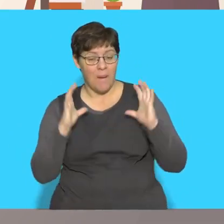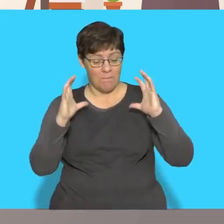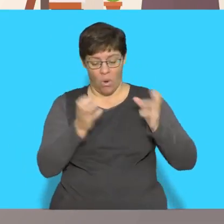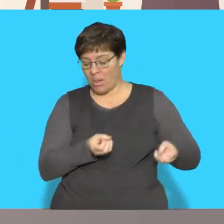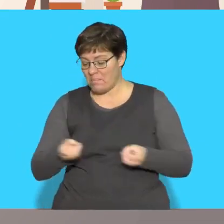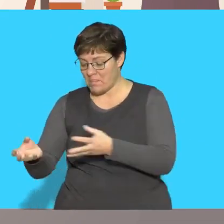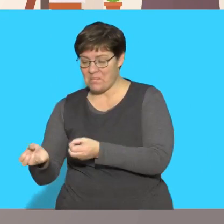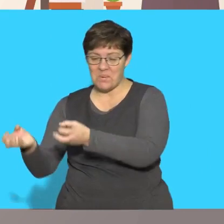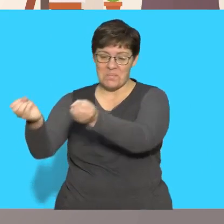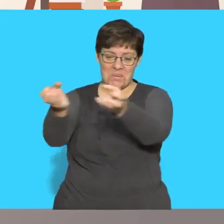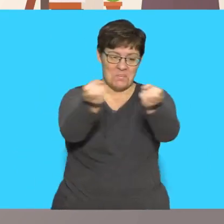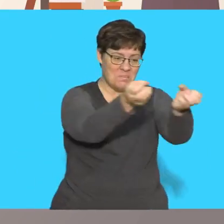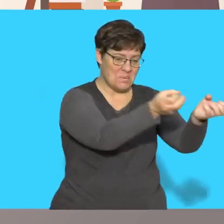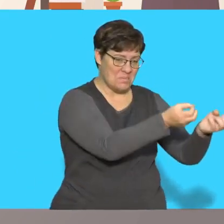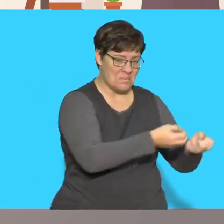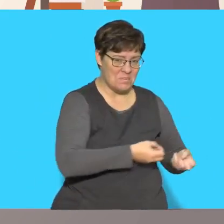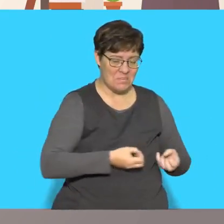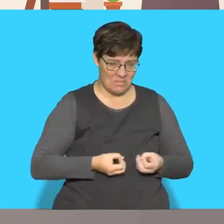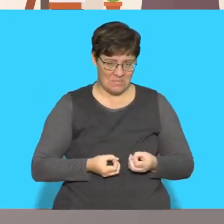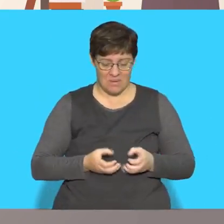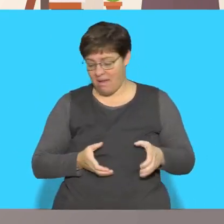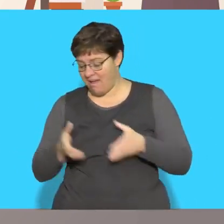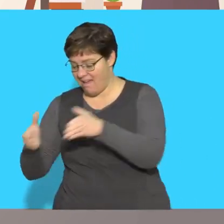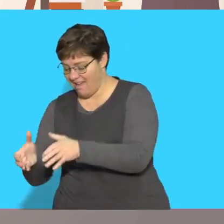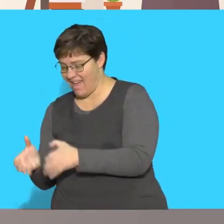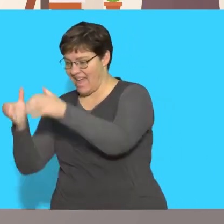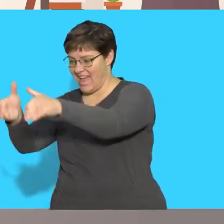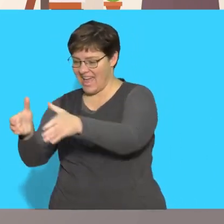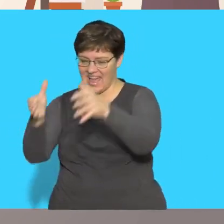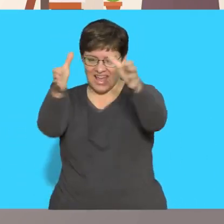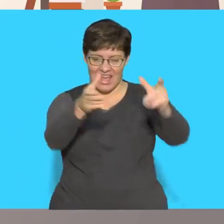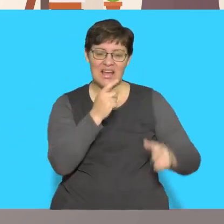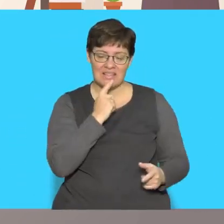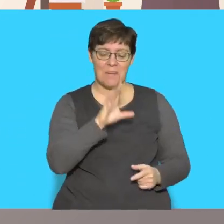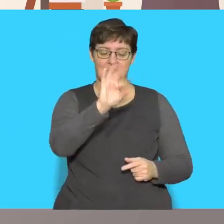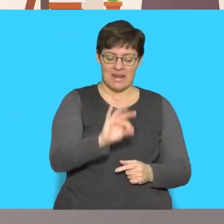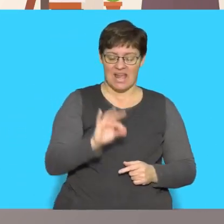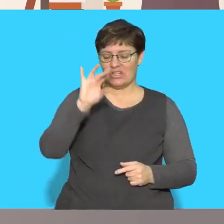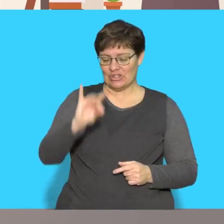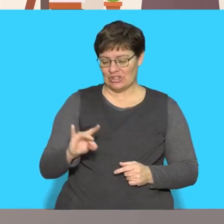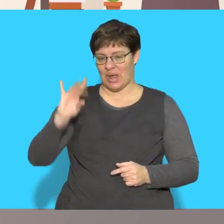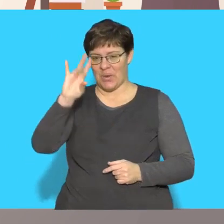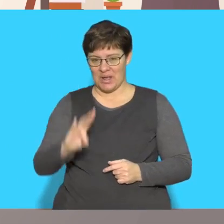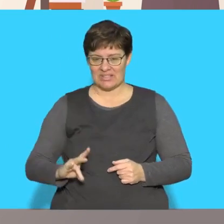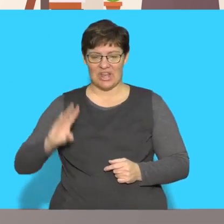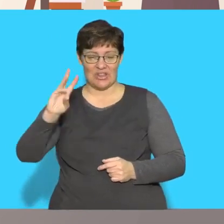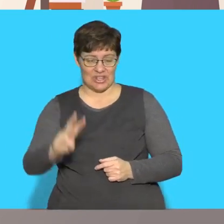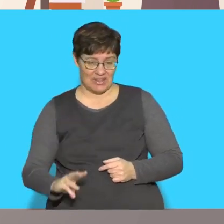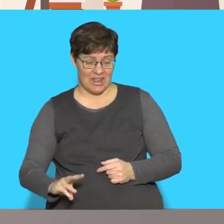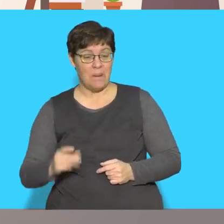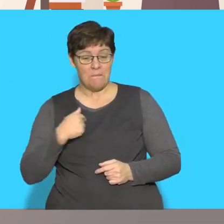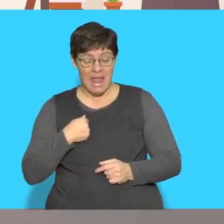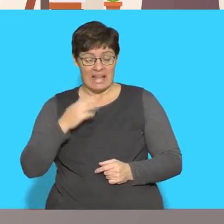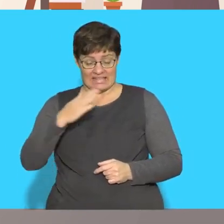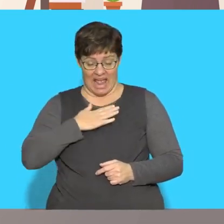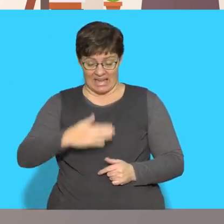we pass the ball around the circle. While we pass the ball from one to the other, we say the days of the week. You need to try